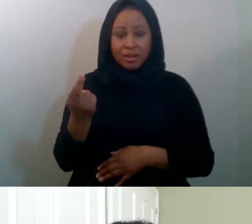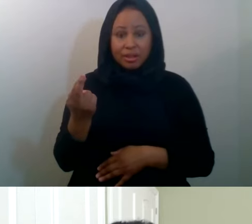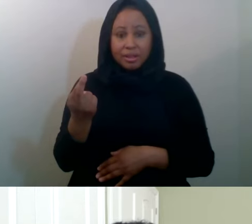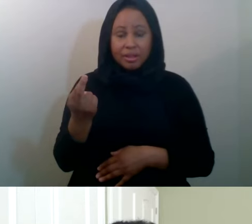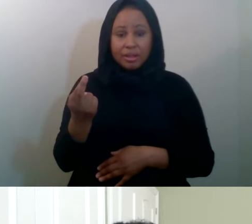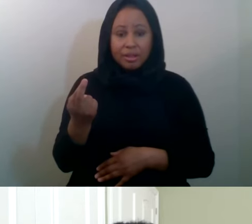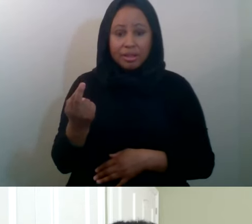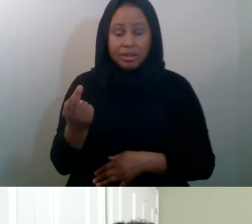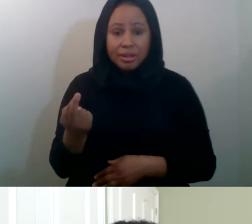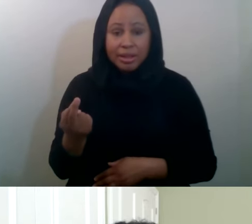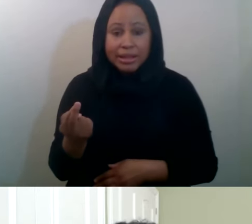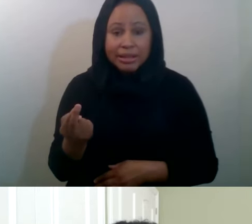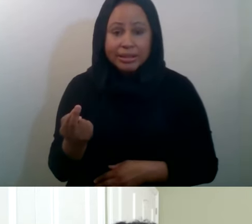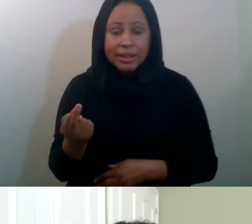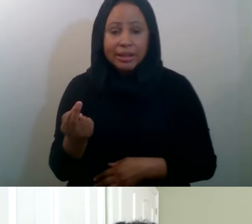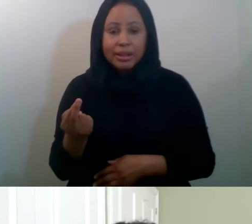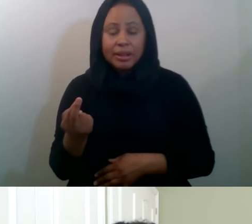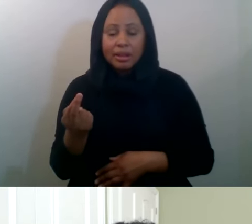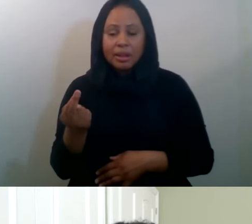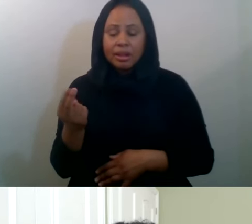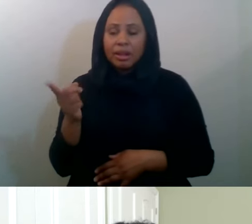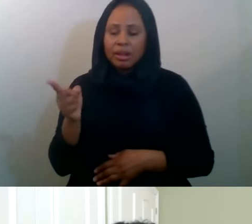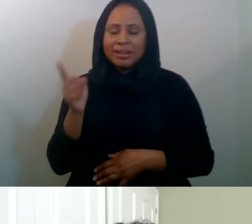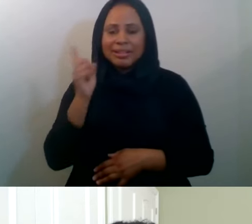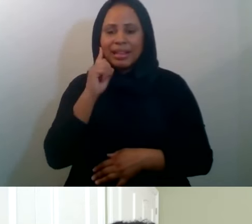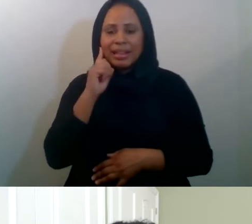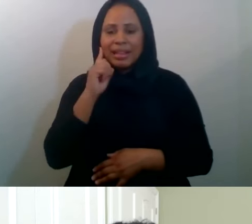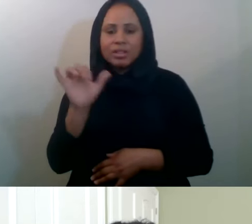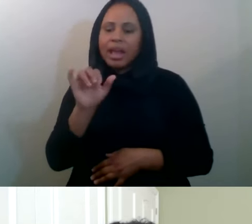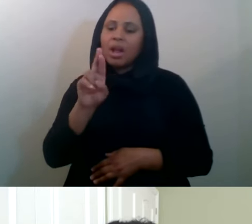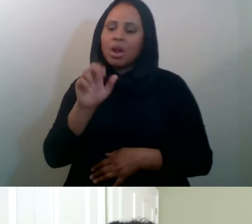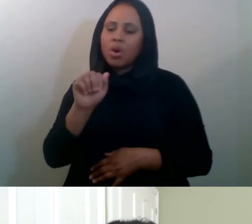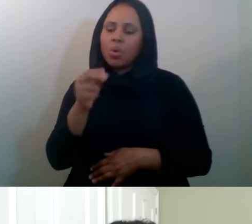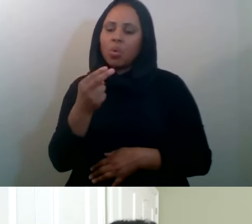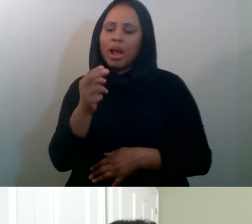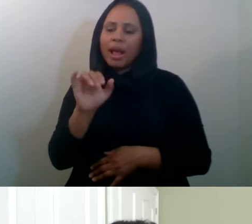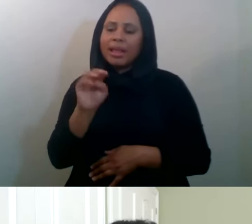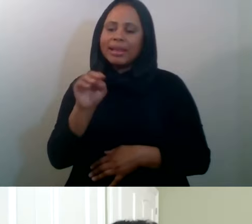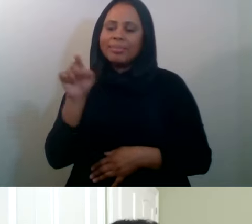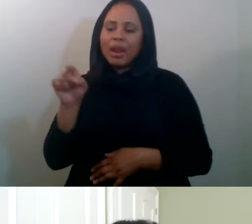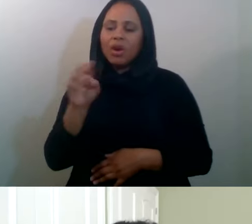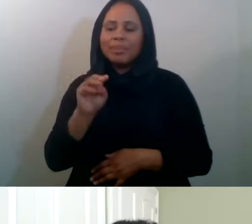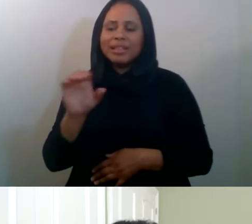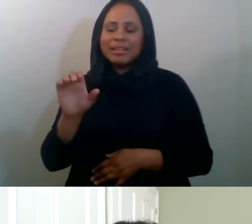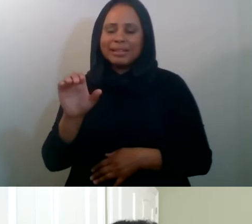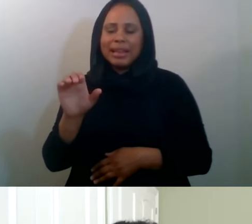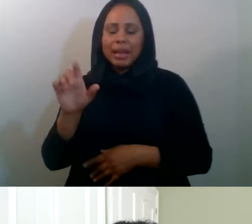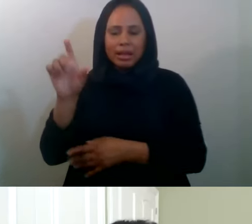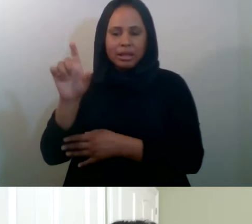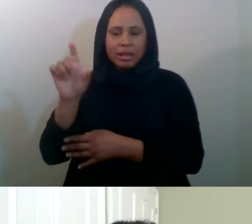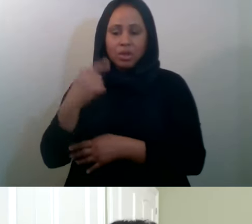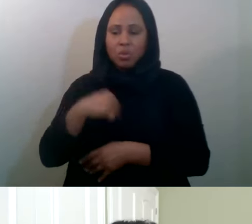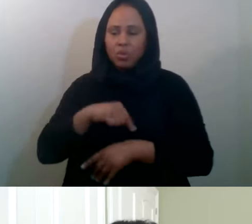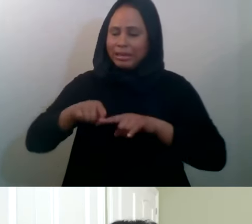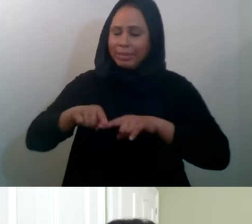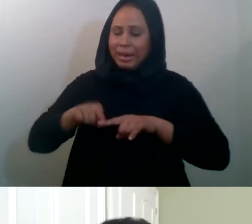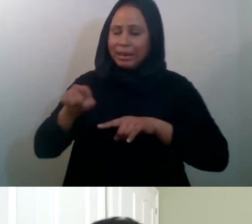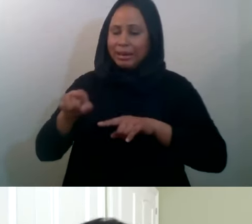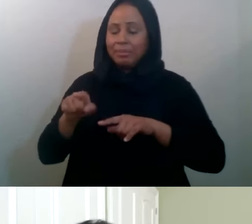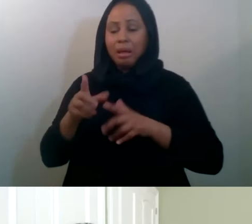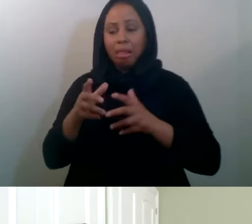at MCC. So we do lean on him for a lot of our questions, as well as the leadership team. So